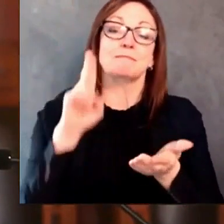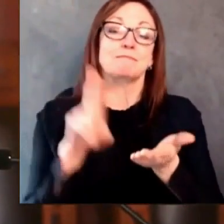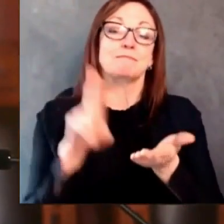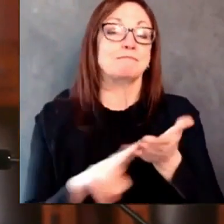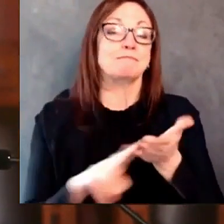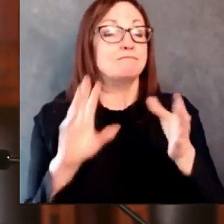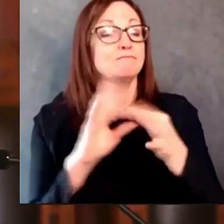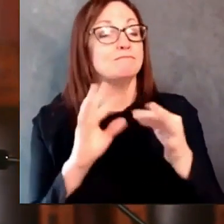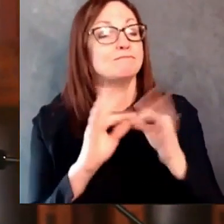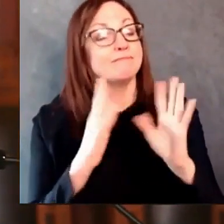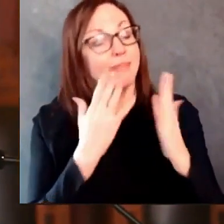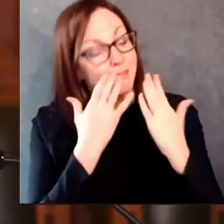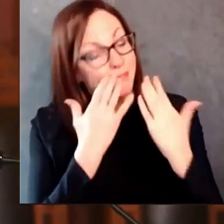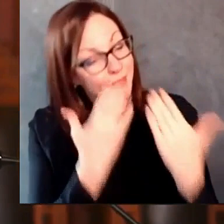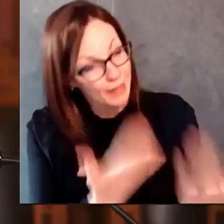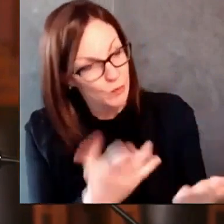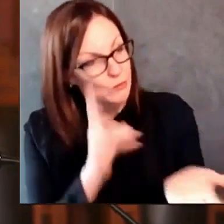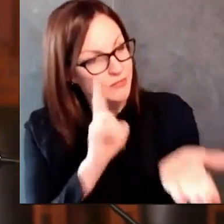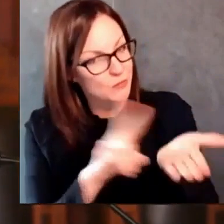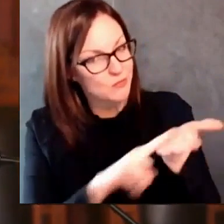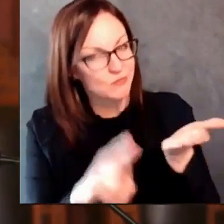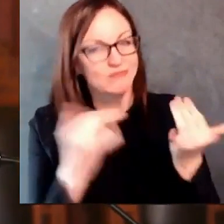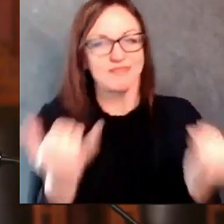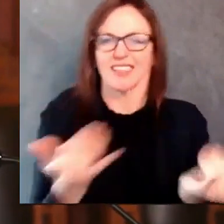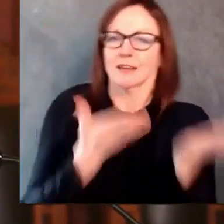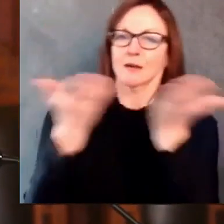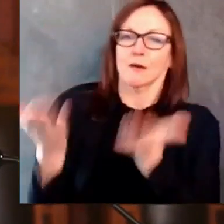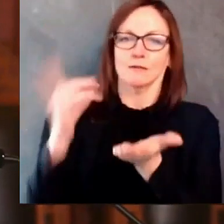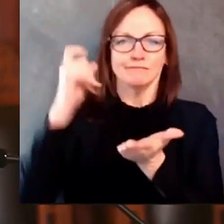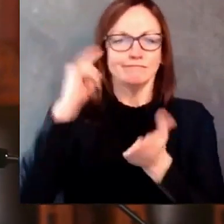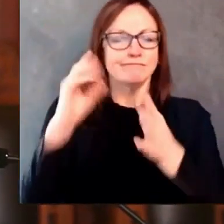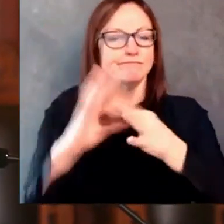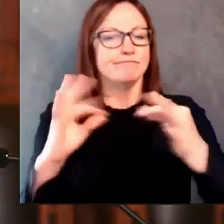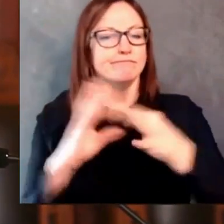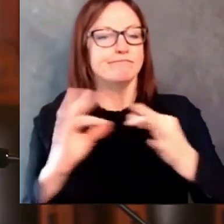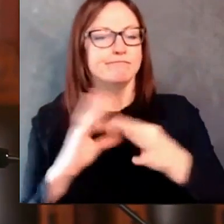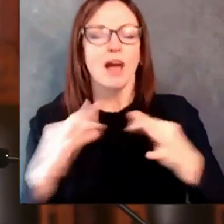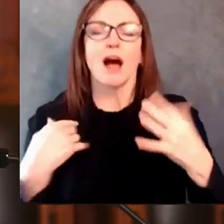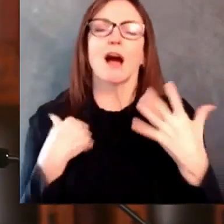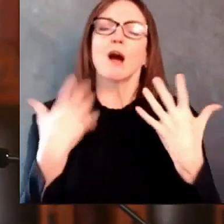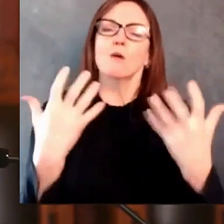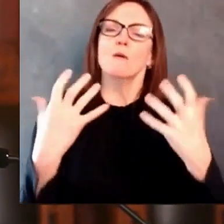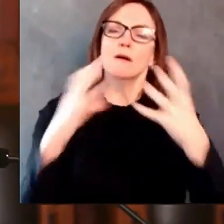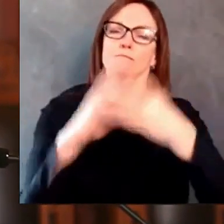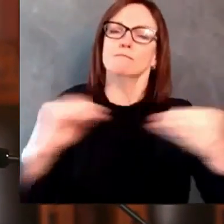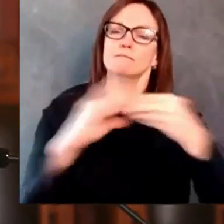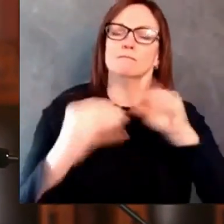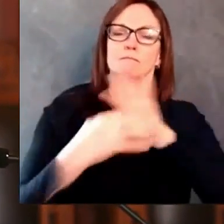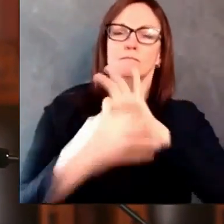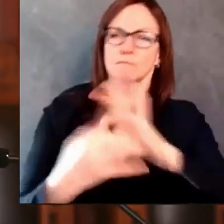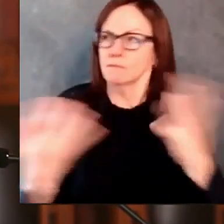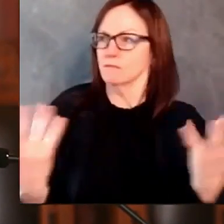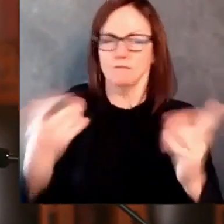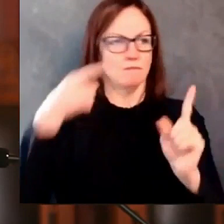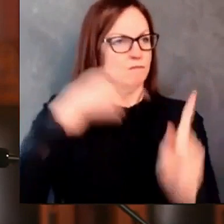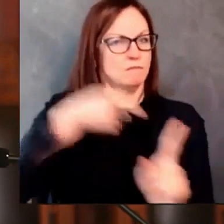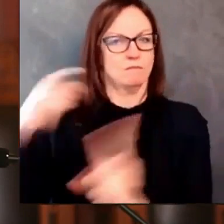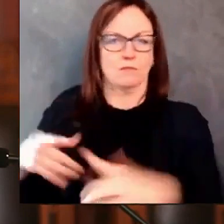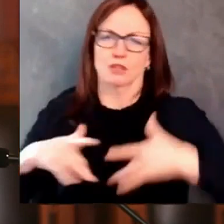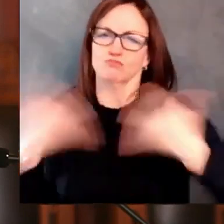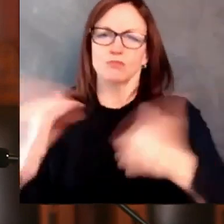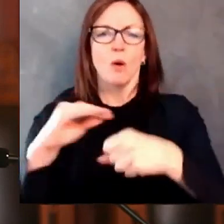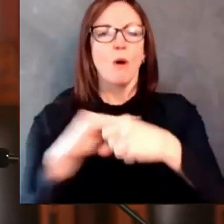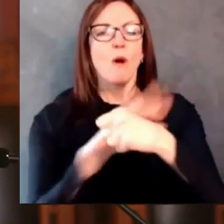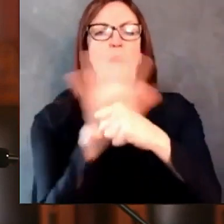with an update on our case numbers, so here's where we stand. Today we're reporting an additional 57,000